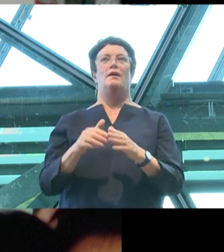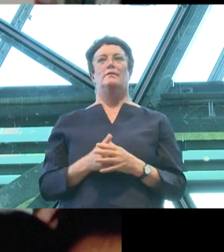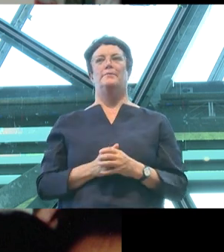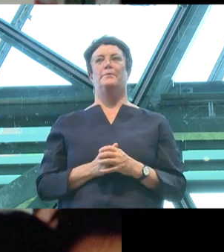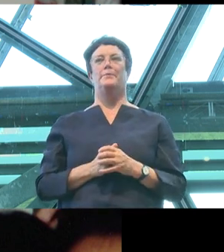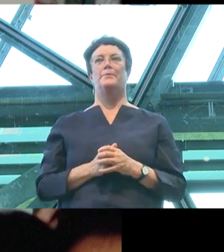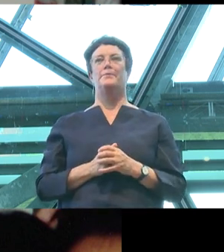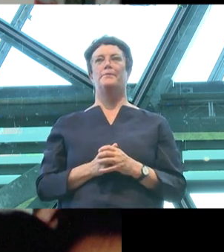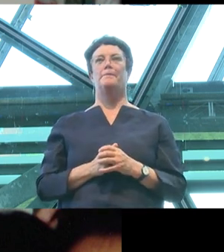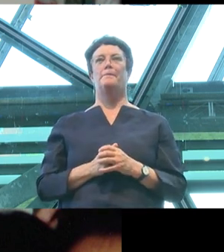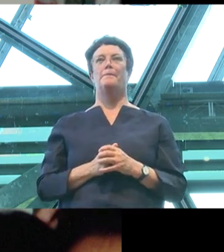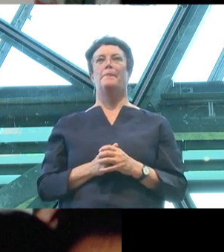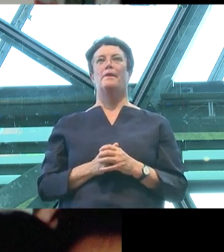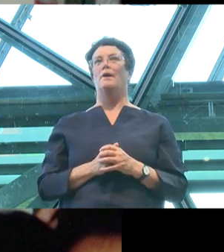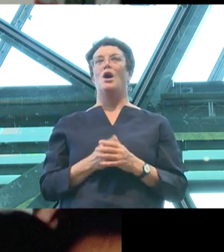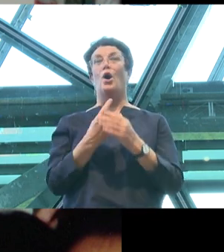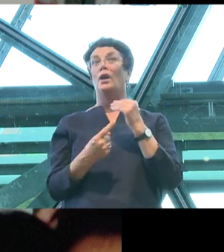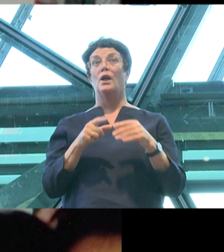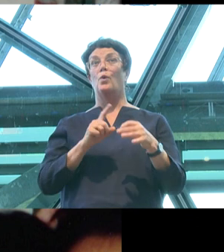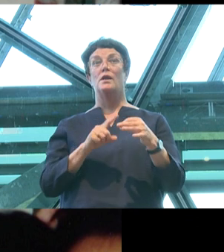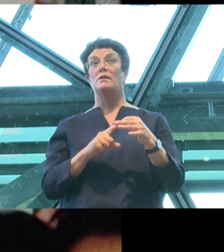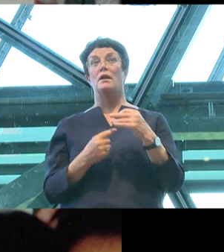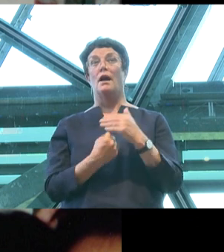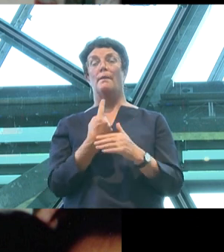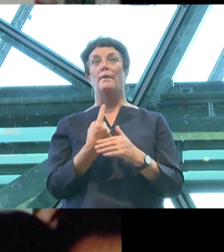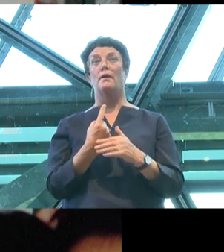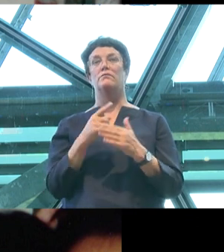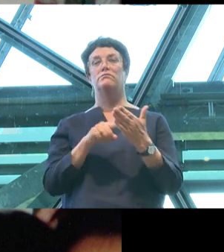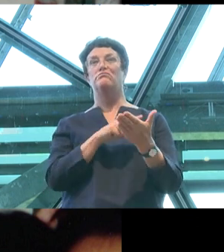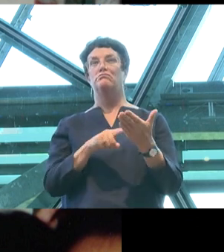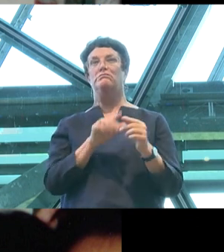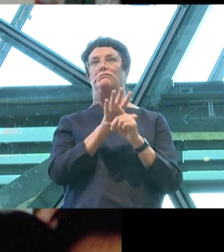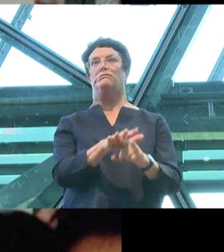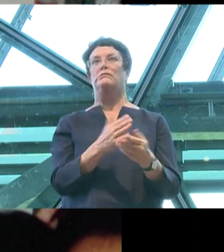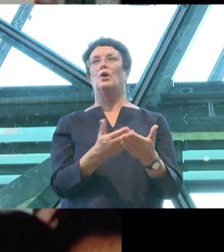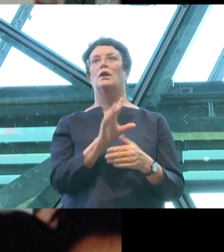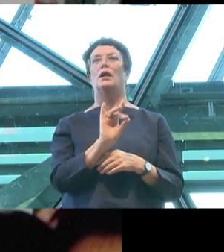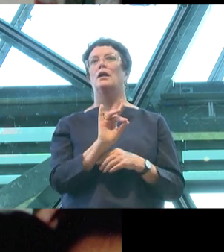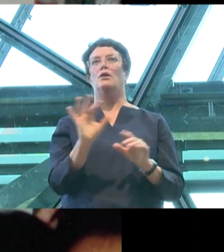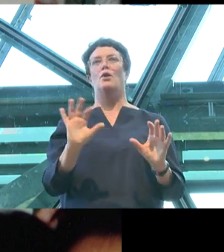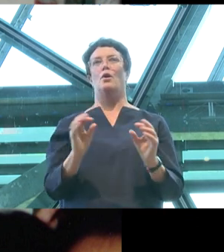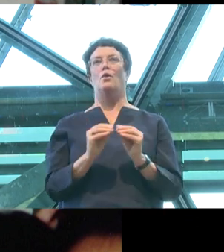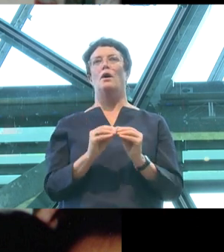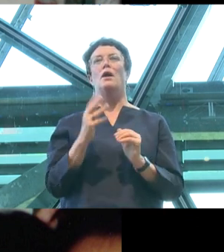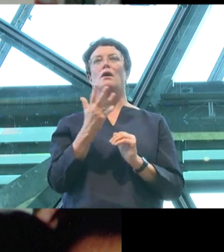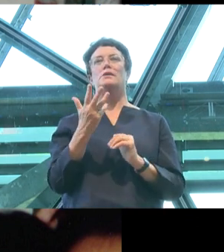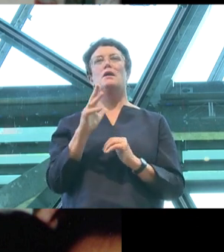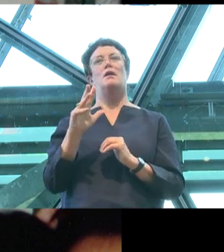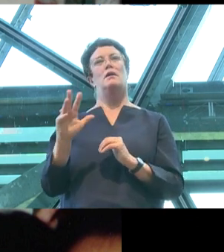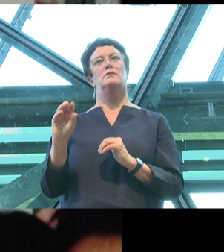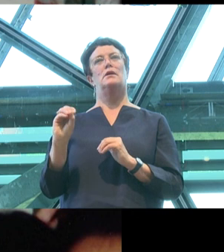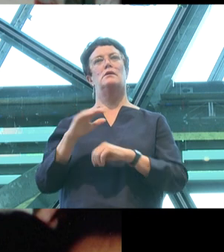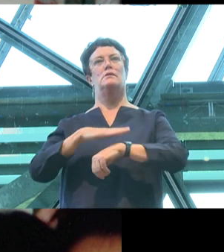Second of all, it wasn't just Queensland. The 1990s were a lethal time for gay men and queer people